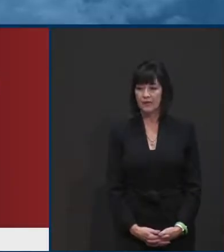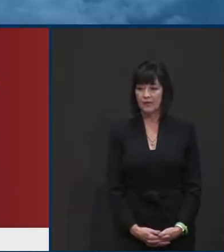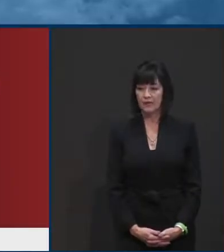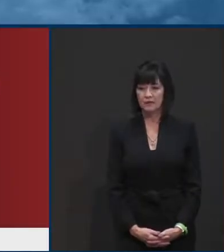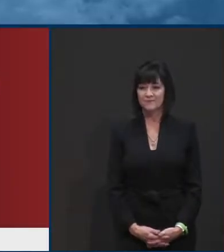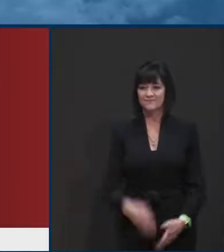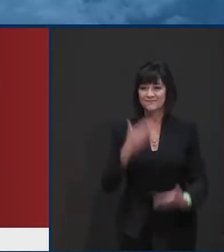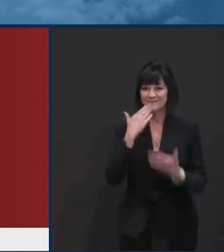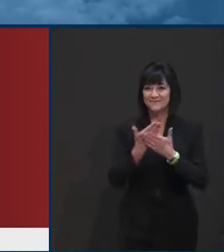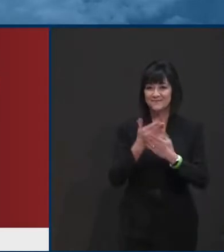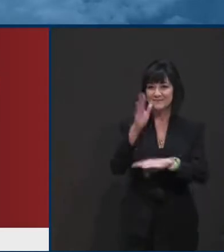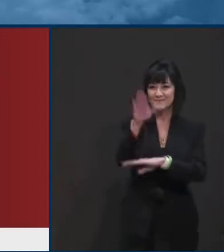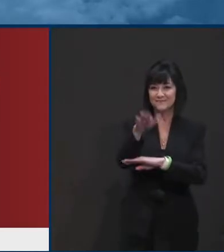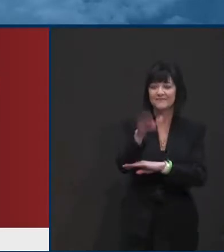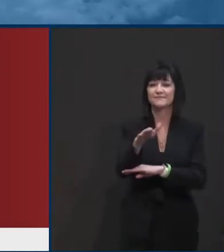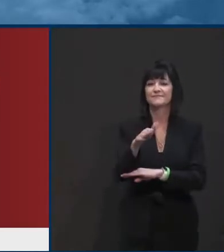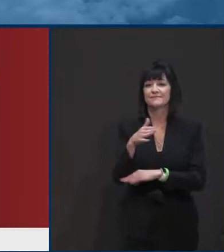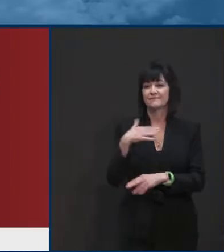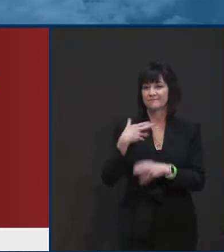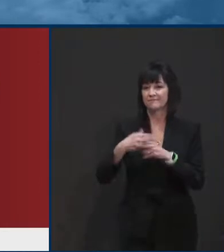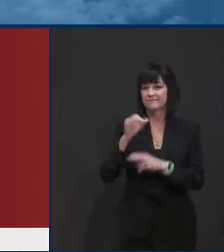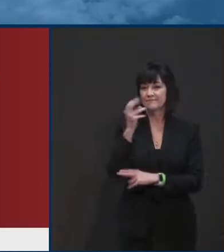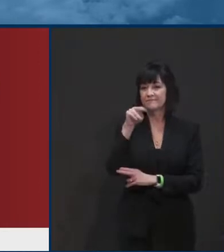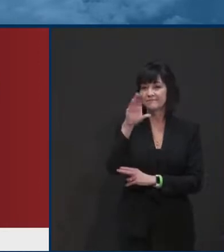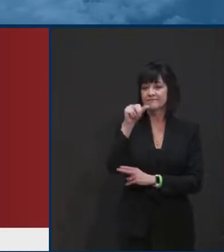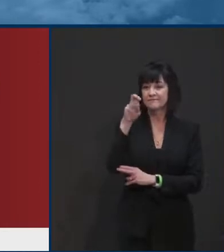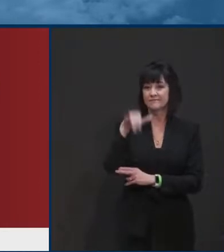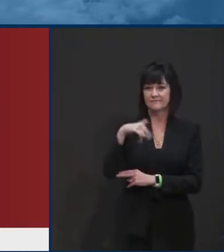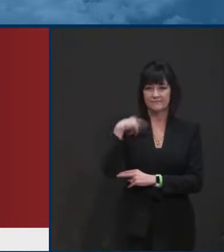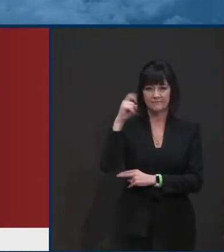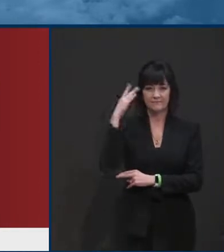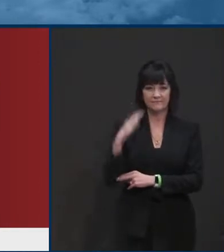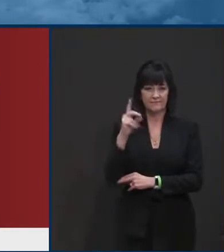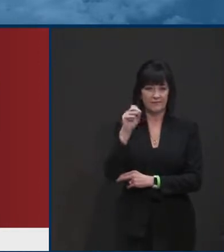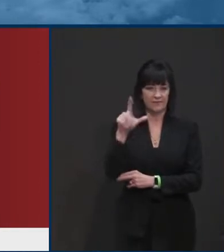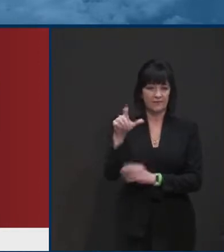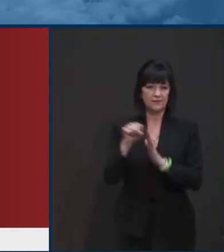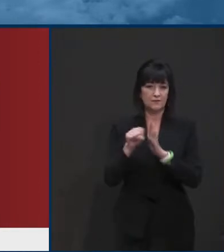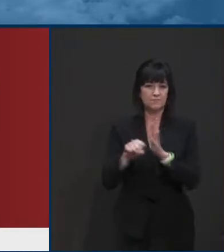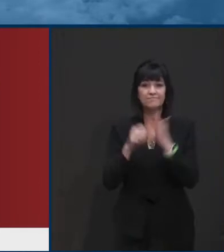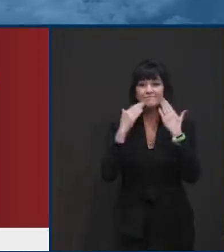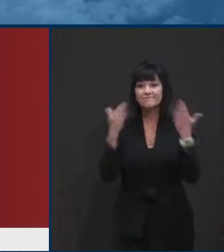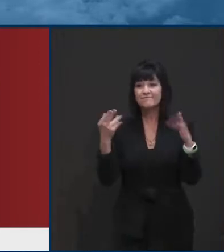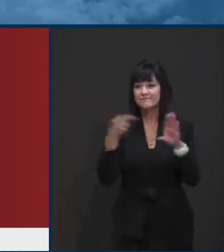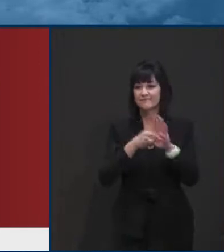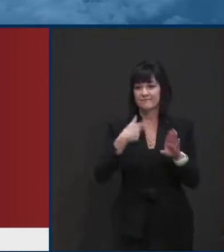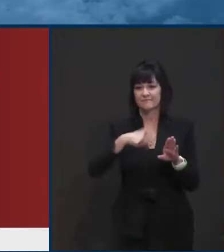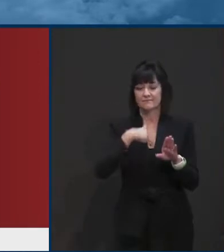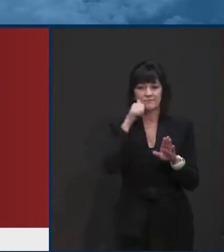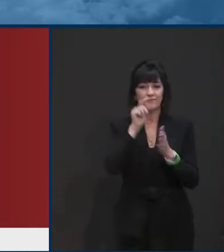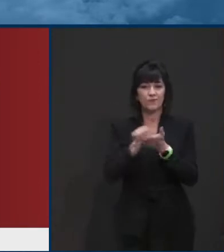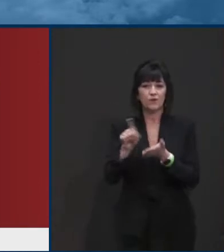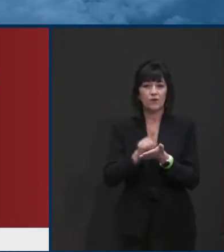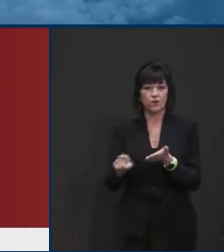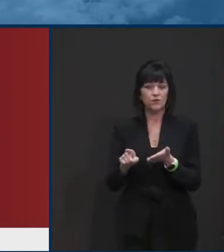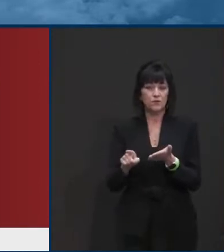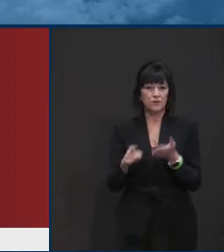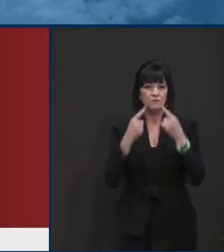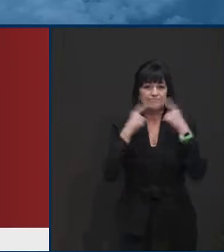Good afternoon everyone. I'm Governor John Carney. Thank you for joining us for our weekly press conference on Delaware's response to